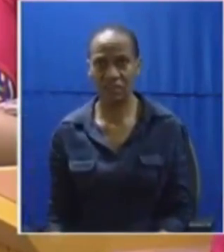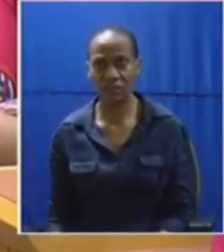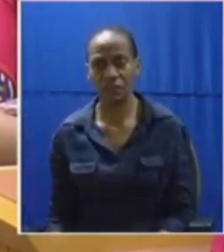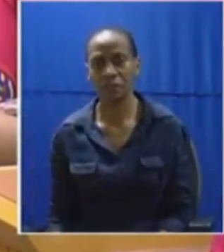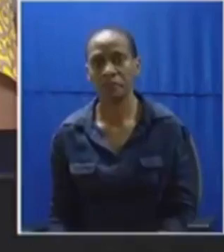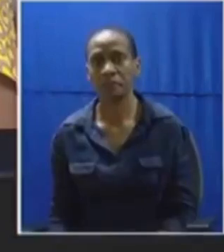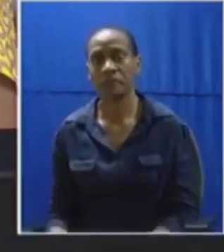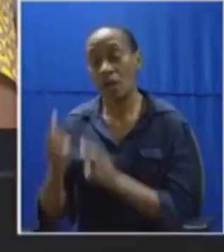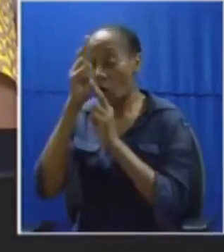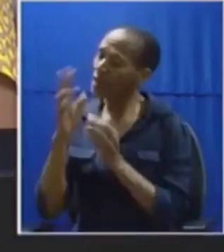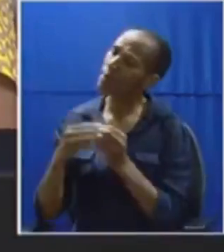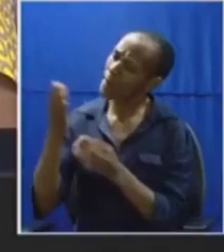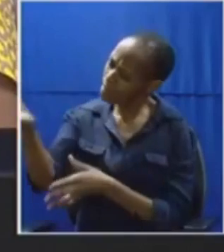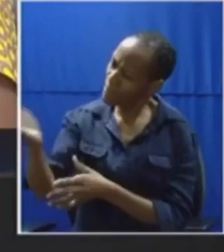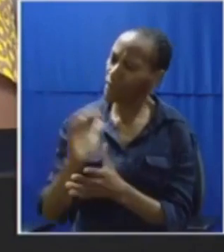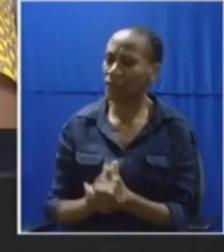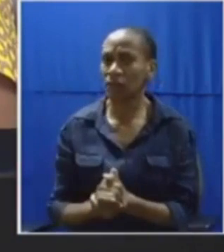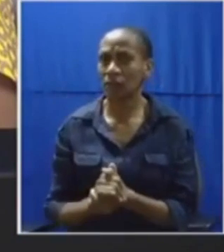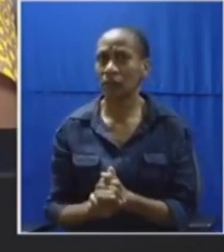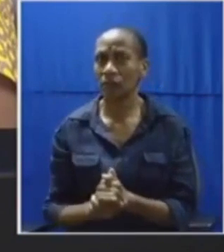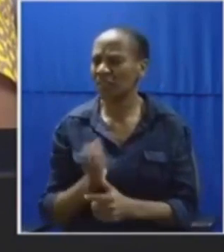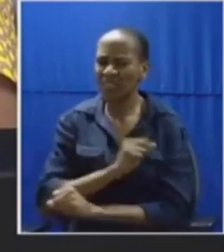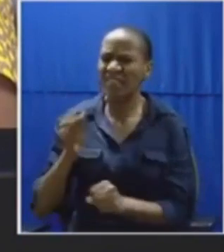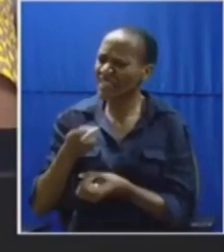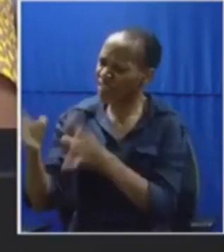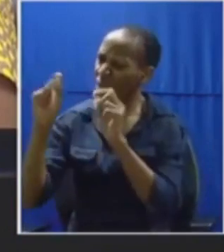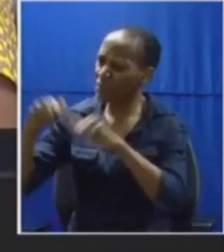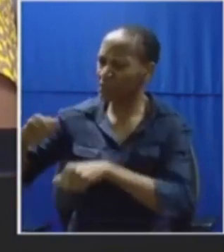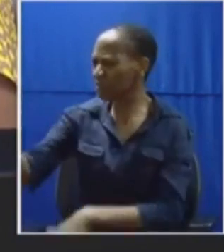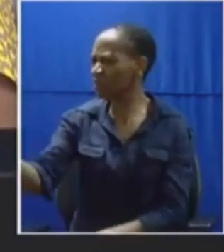house. Sit Honorable Member, I did not recognize you.